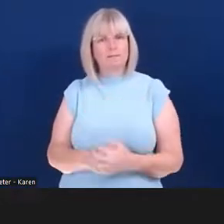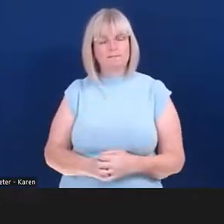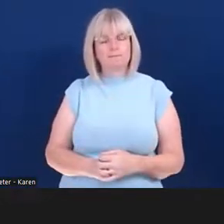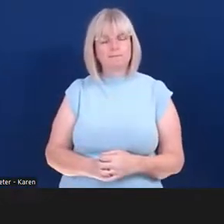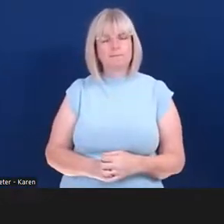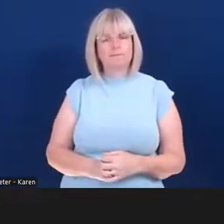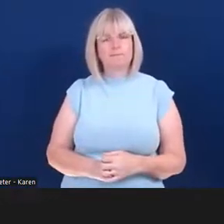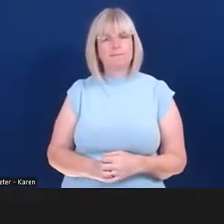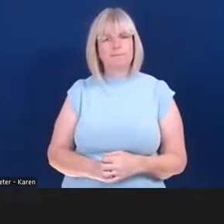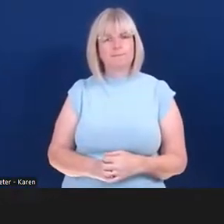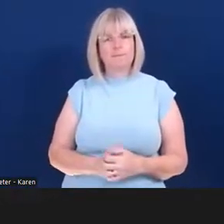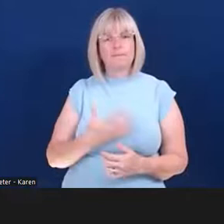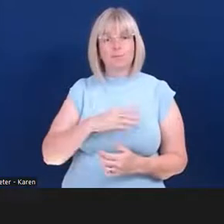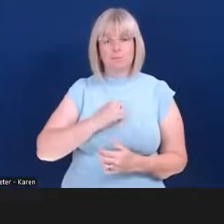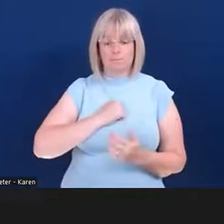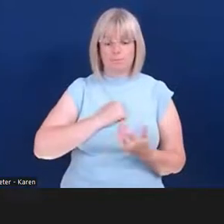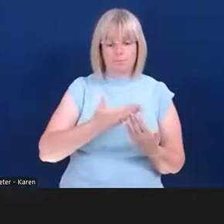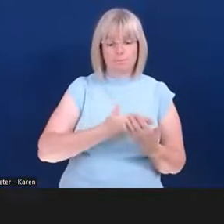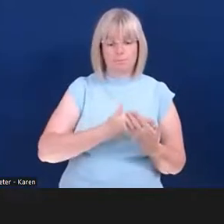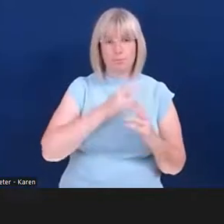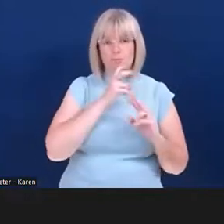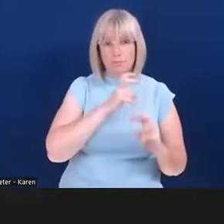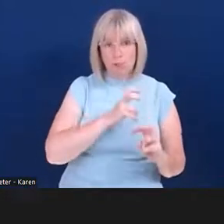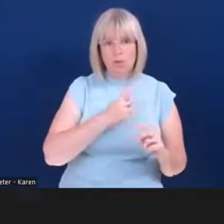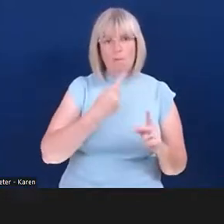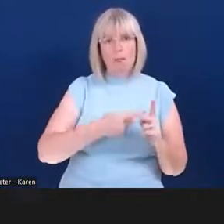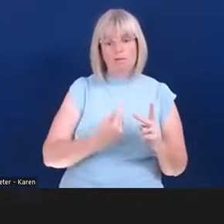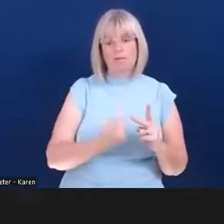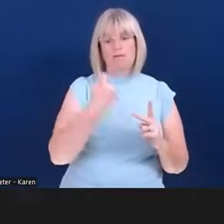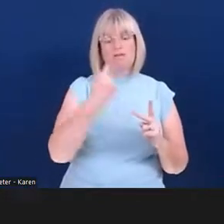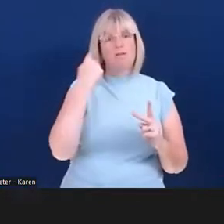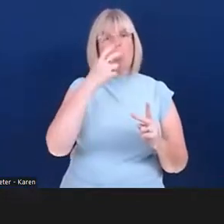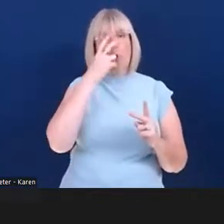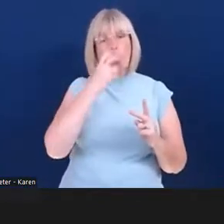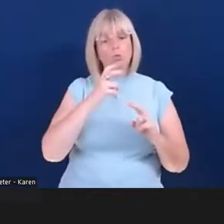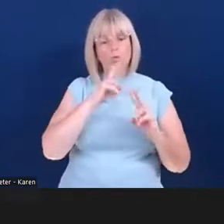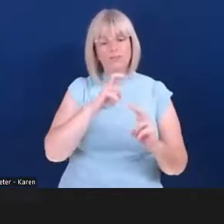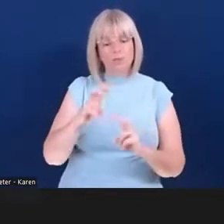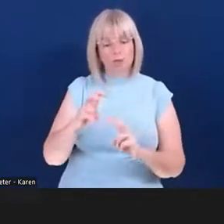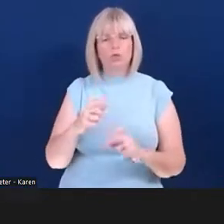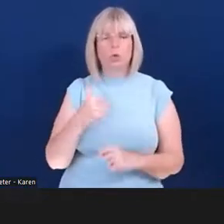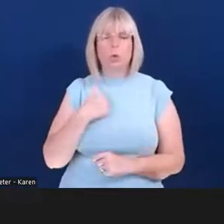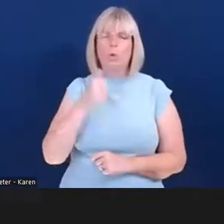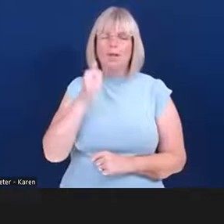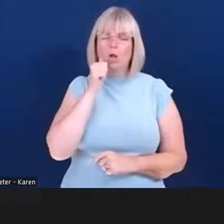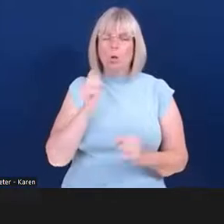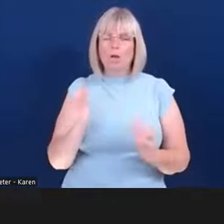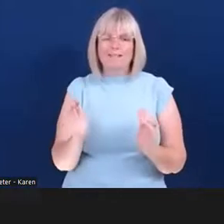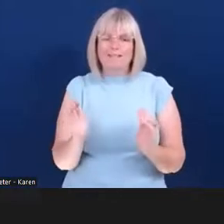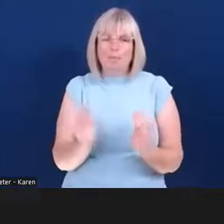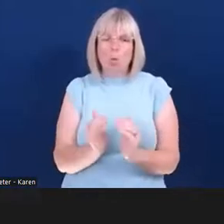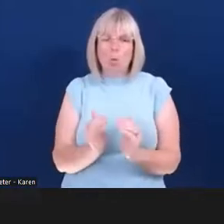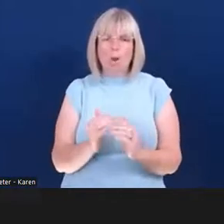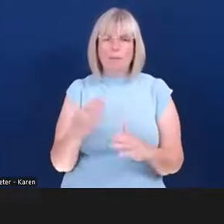research and other research we've conducted previously, we know at FSB that small businesses poach way above their weight compared to